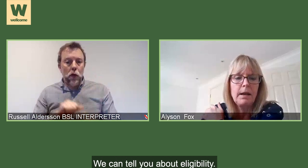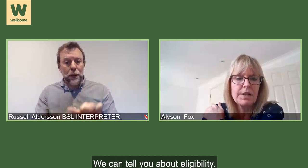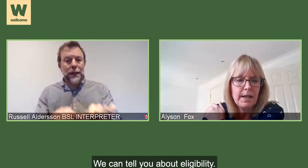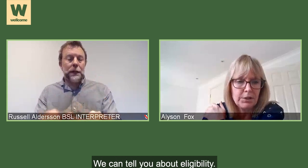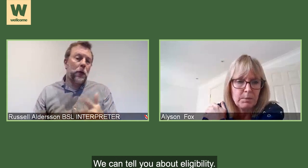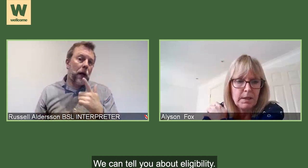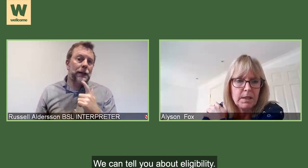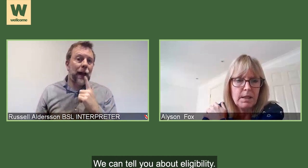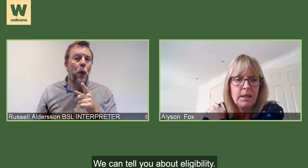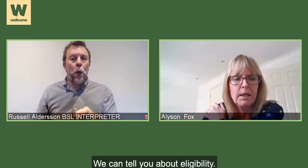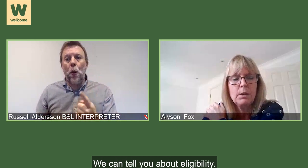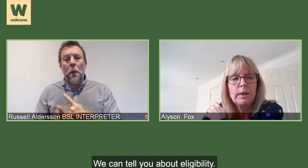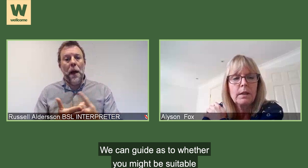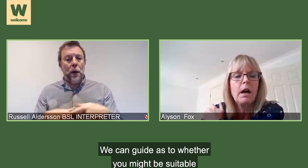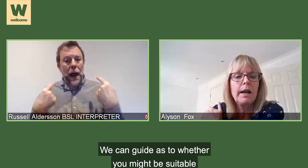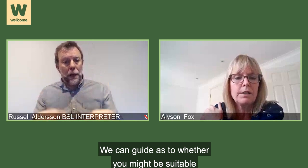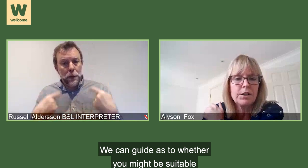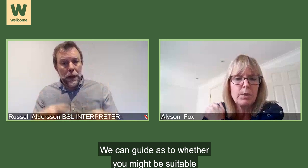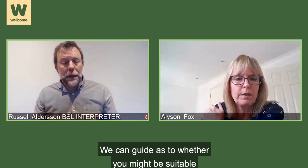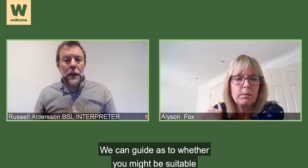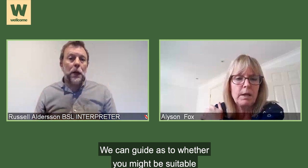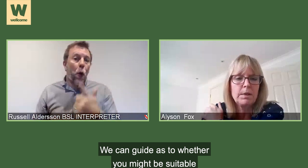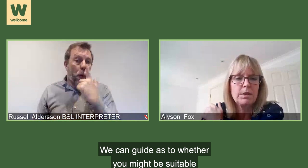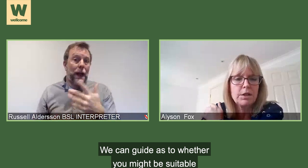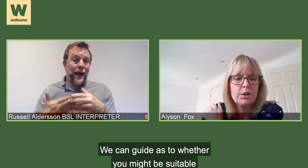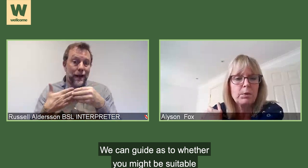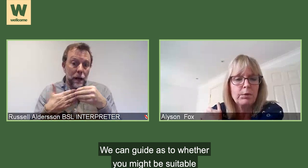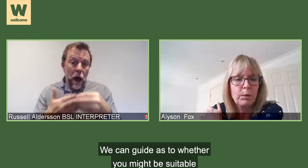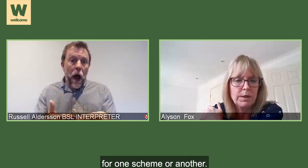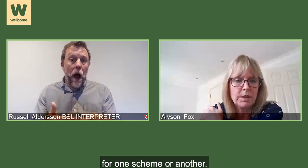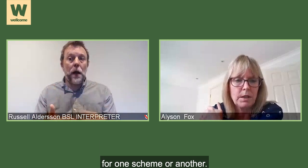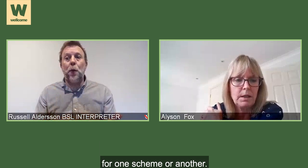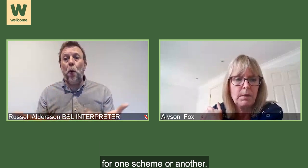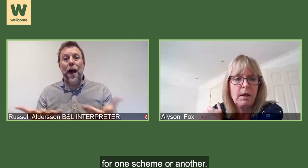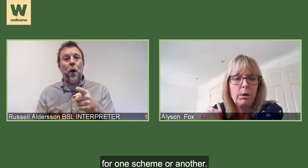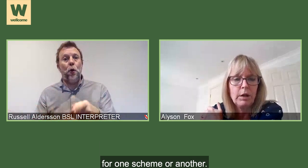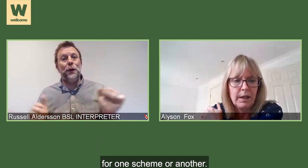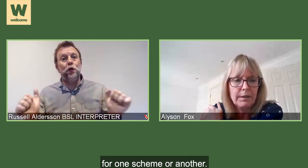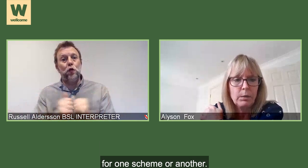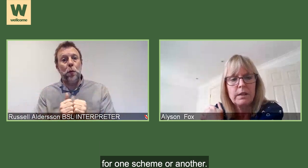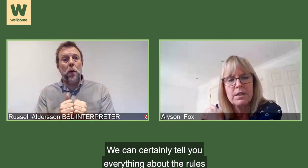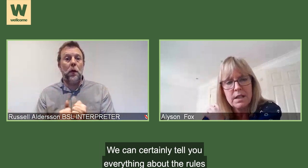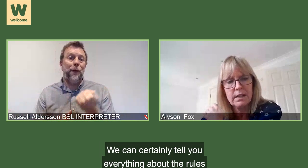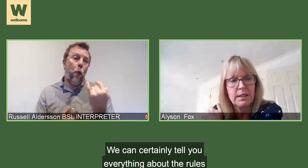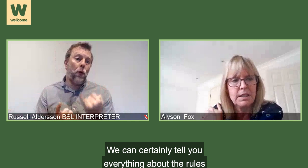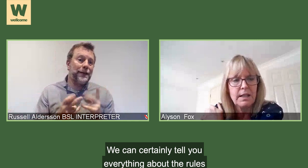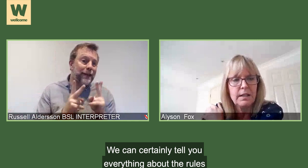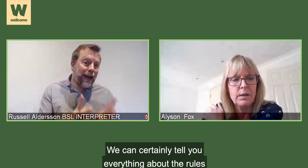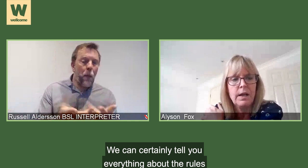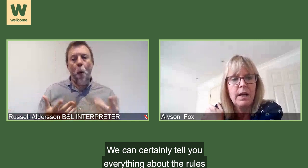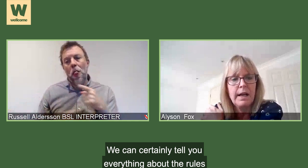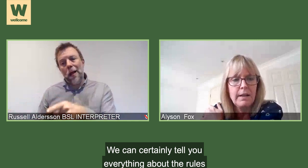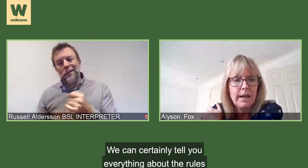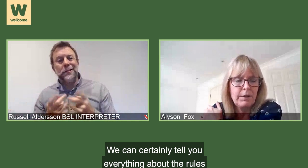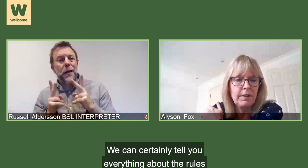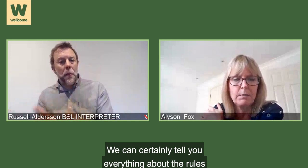about eligibility. We can guide as to whether you might be suitable for one scheme or another. We can certainly tell